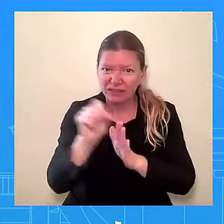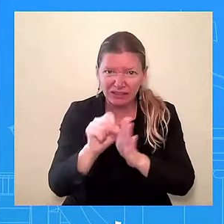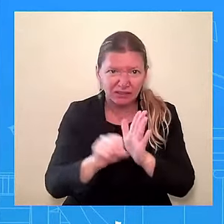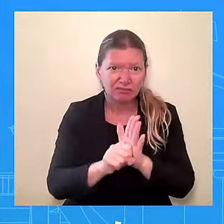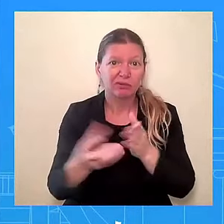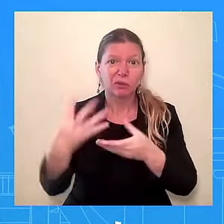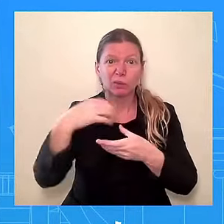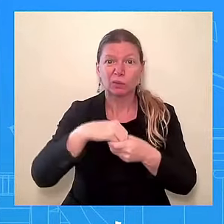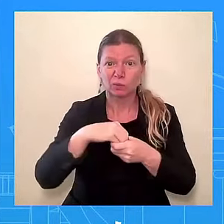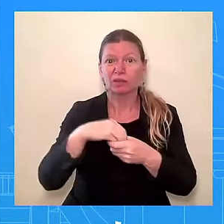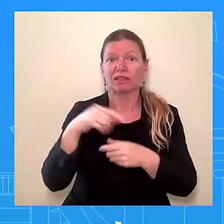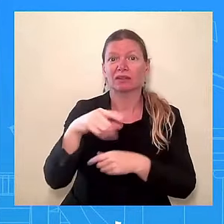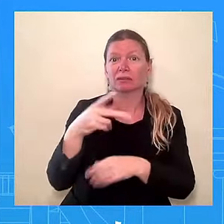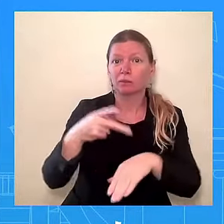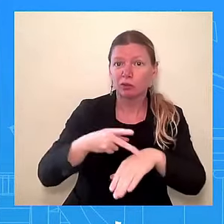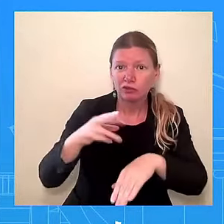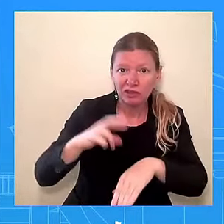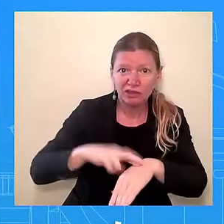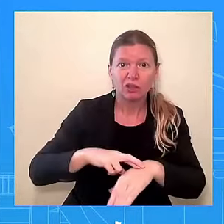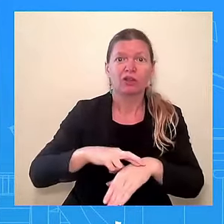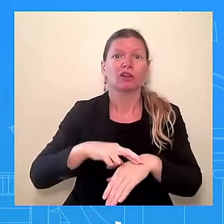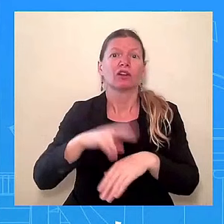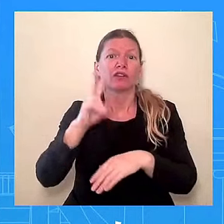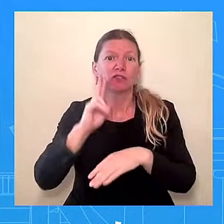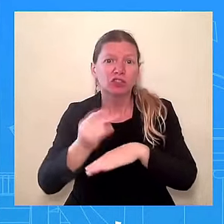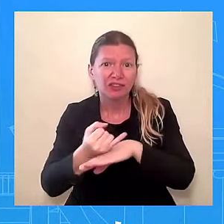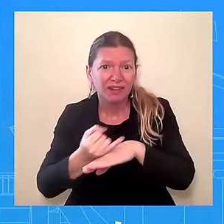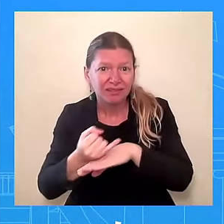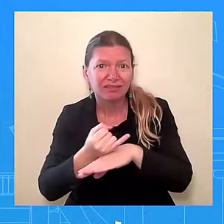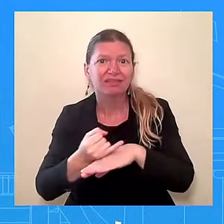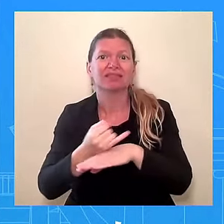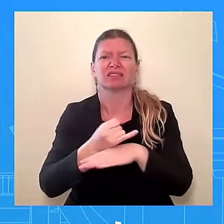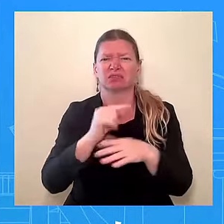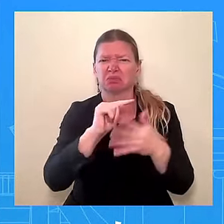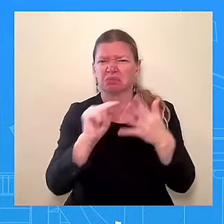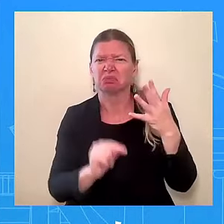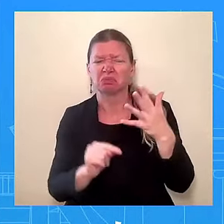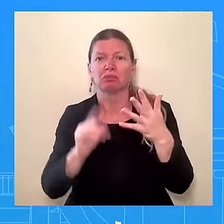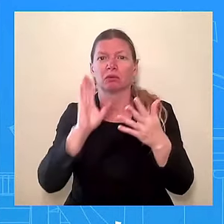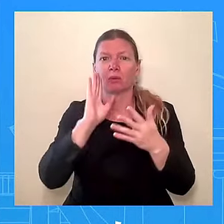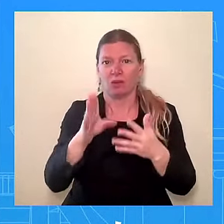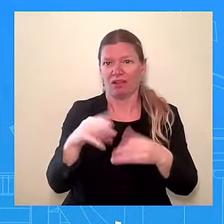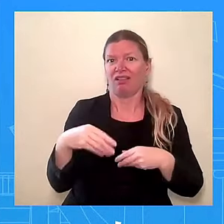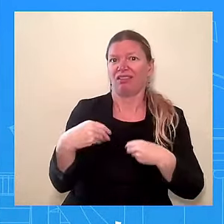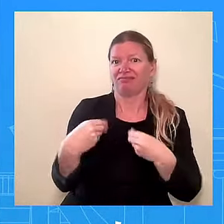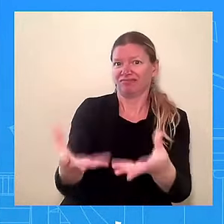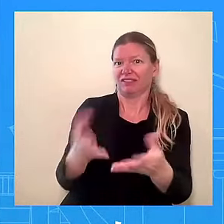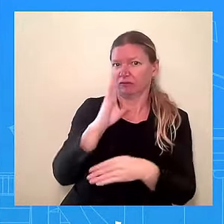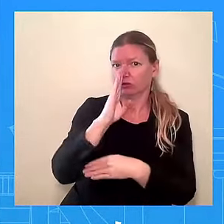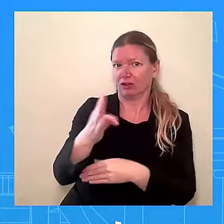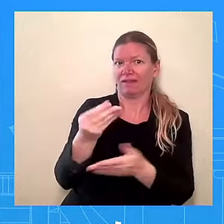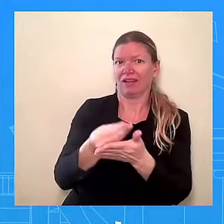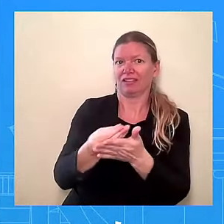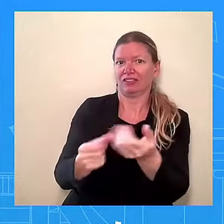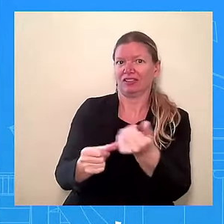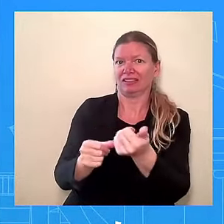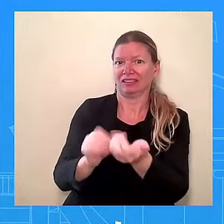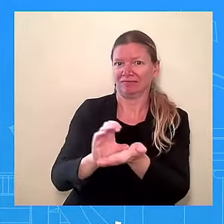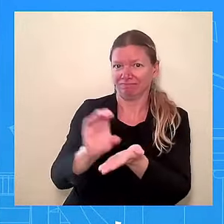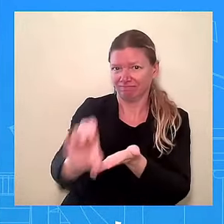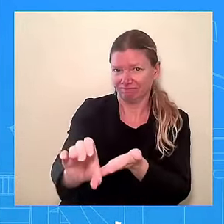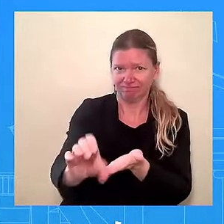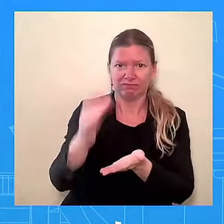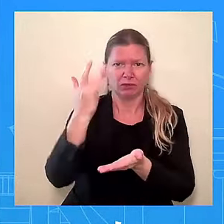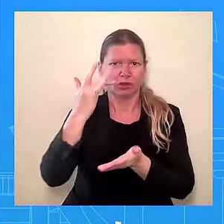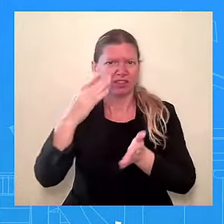financial assistance in response to discrimination that they reported to have experienced at USDA farm lending programs prior